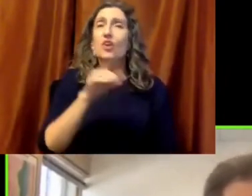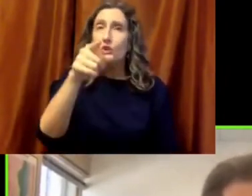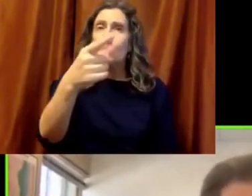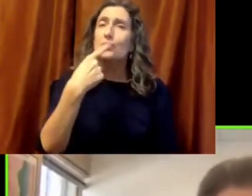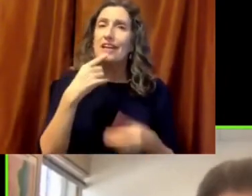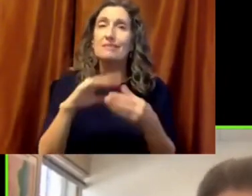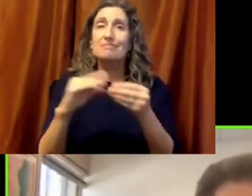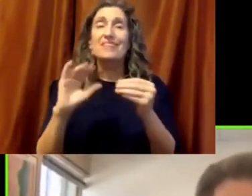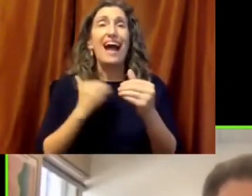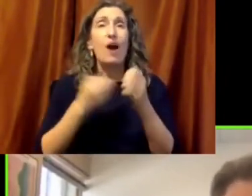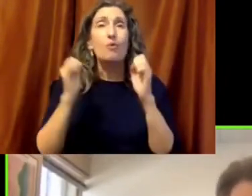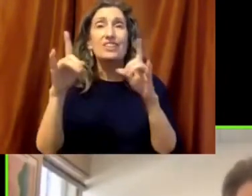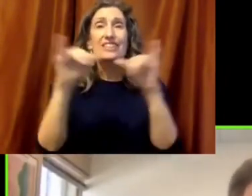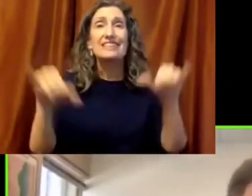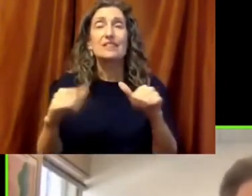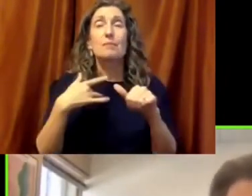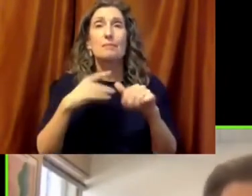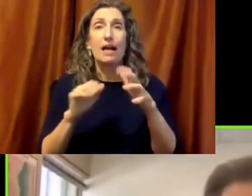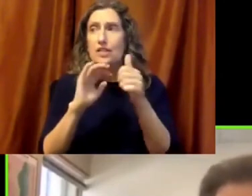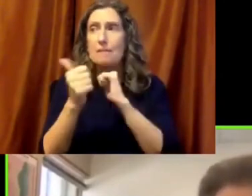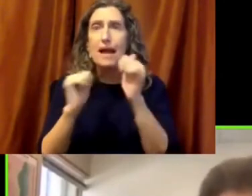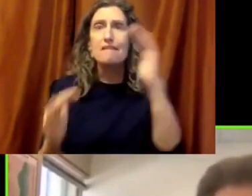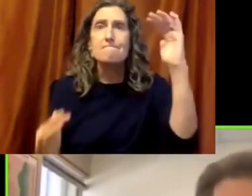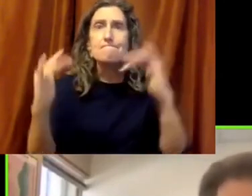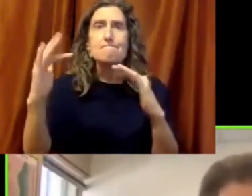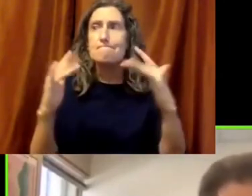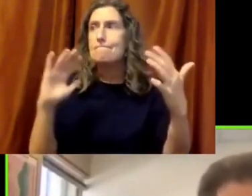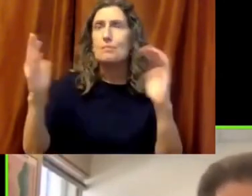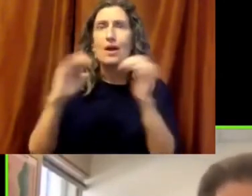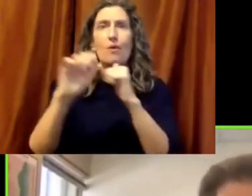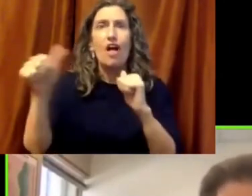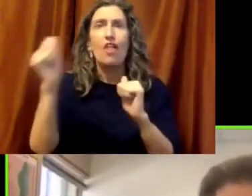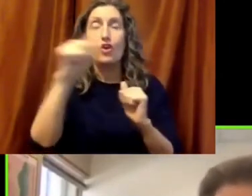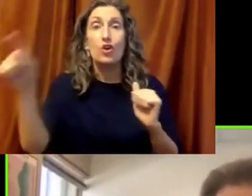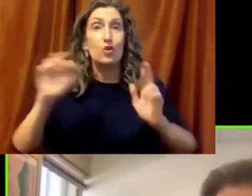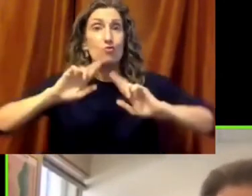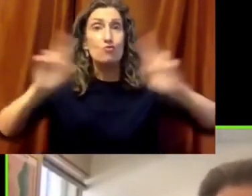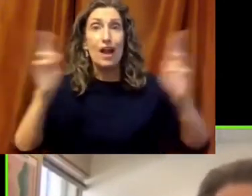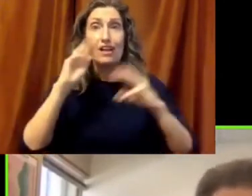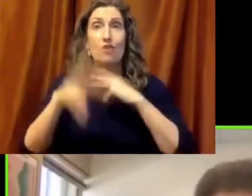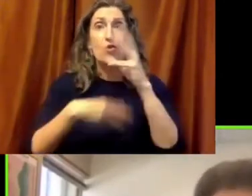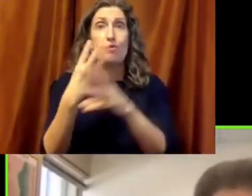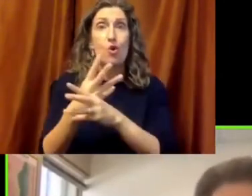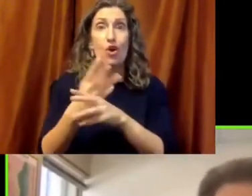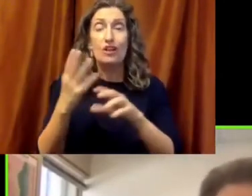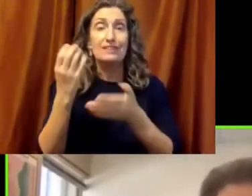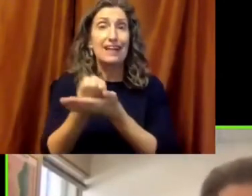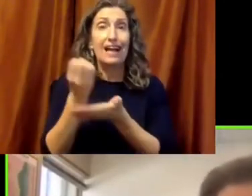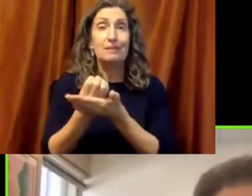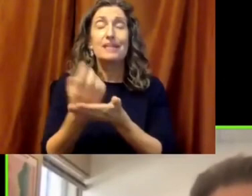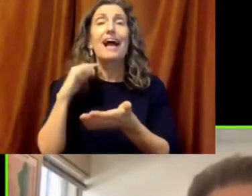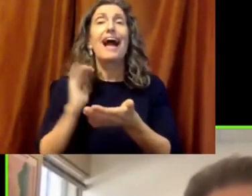way down the ranks in terms of how our education system prepares us, all of us,